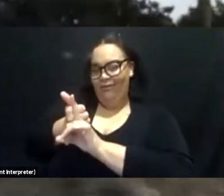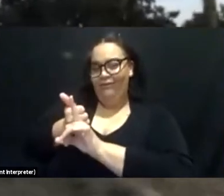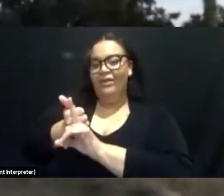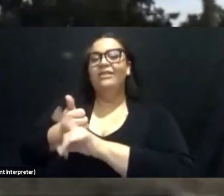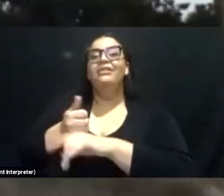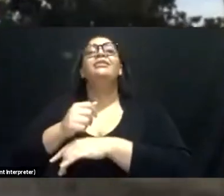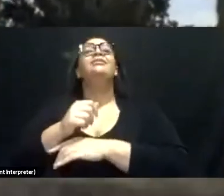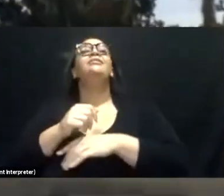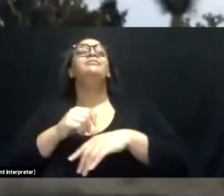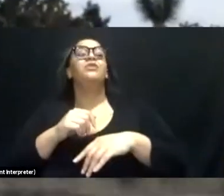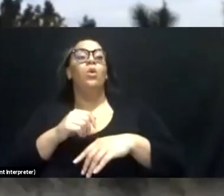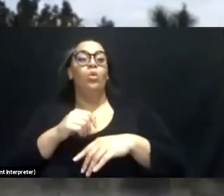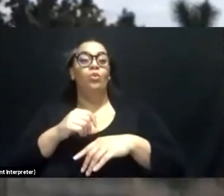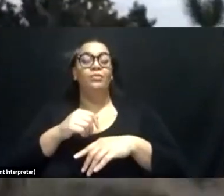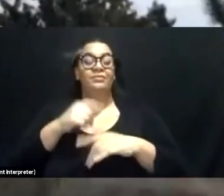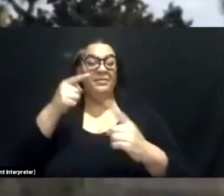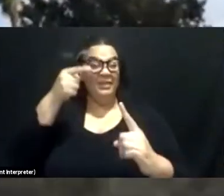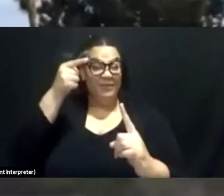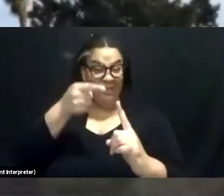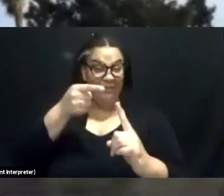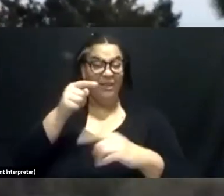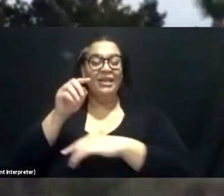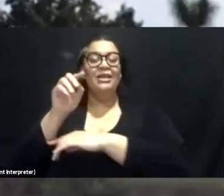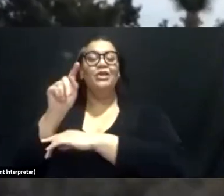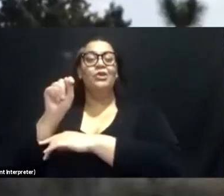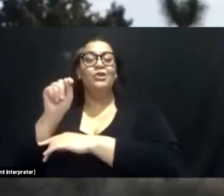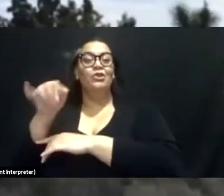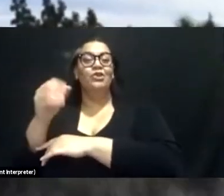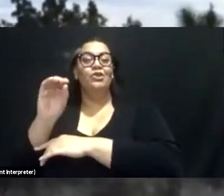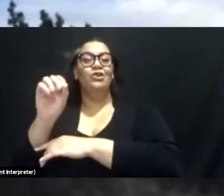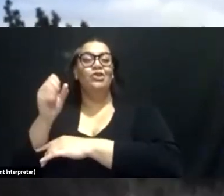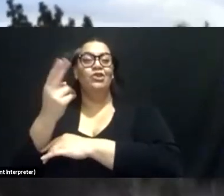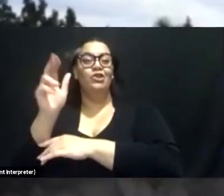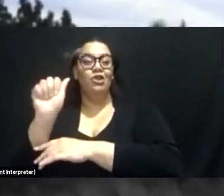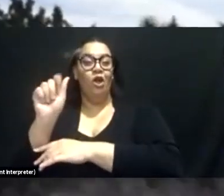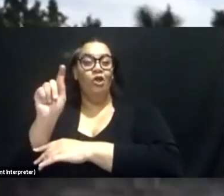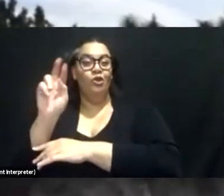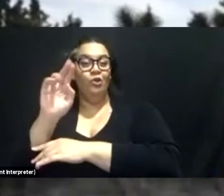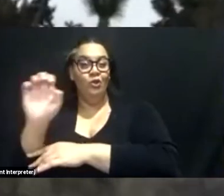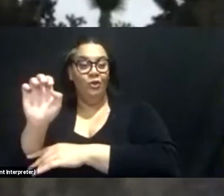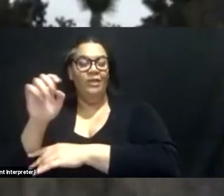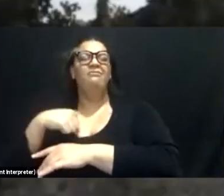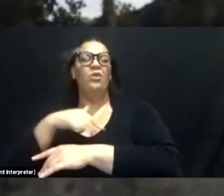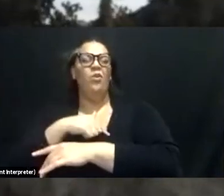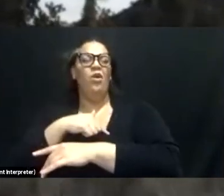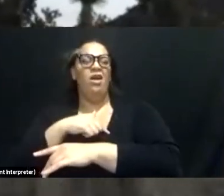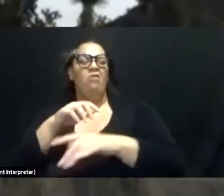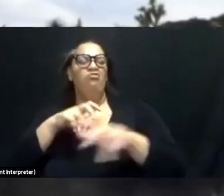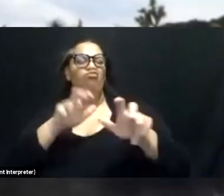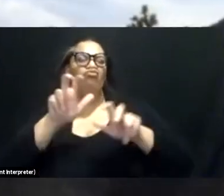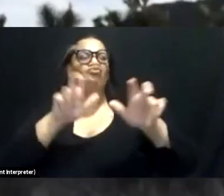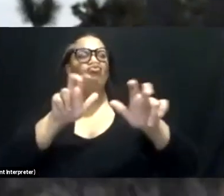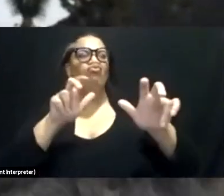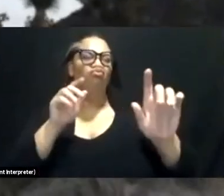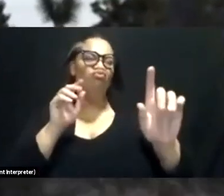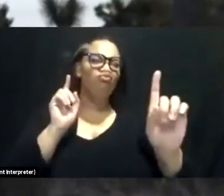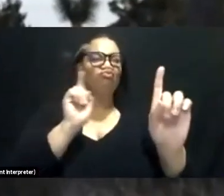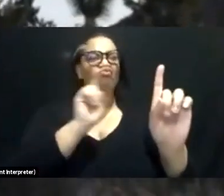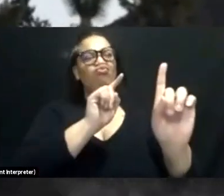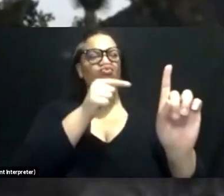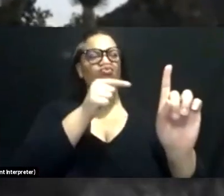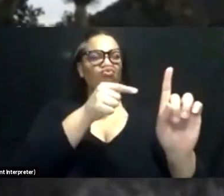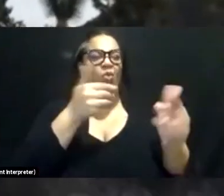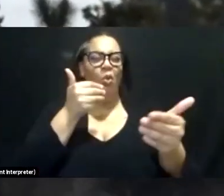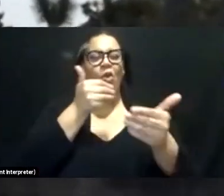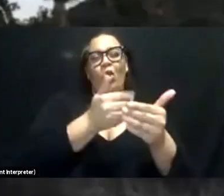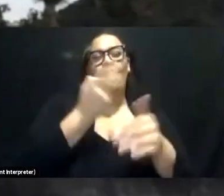Joshua tree. So we're going to hike up to the Joshua tree and take a close look at it. Joshua trees